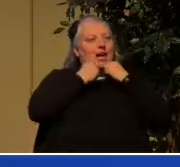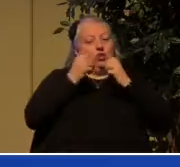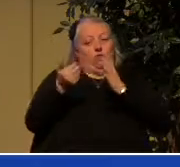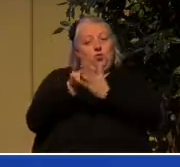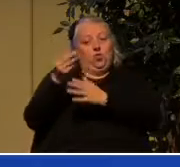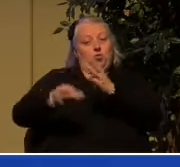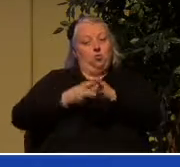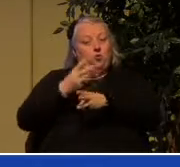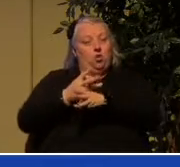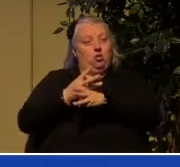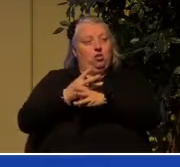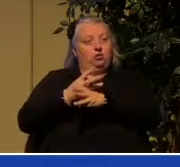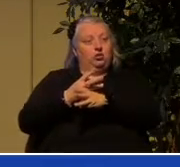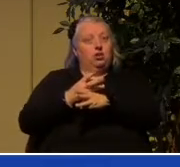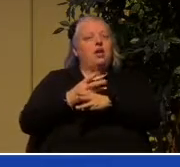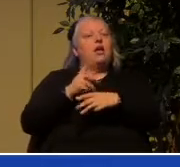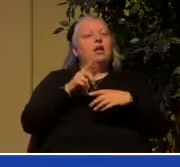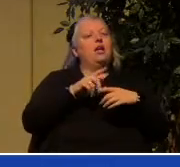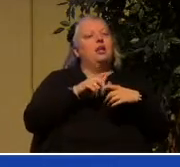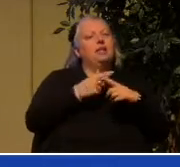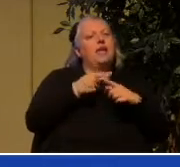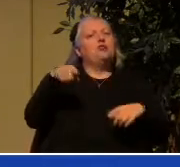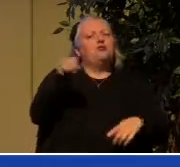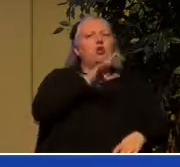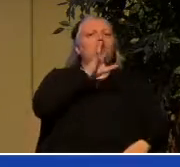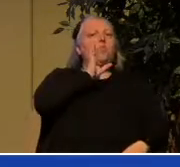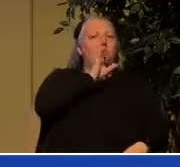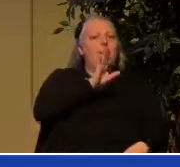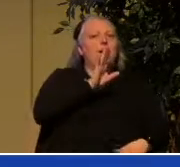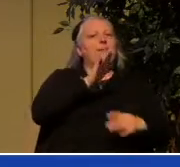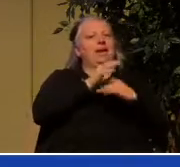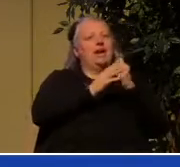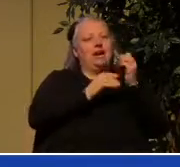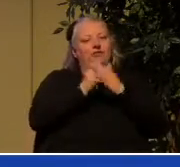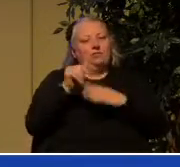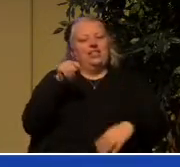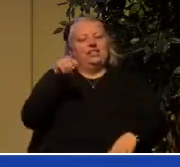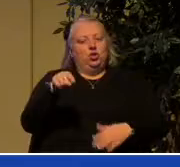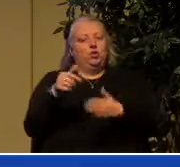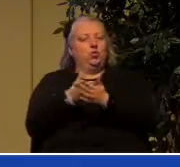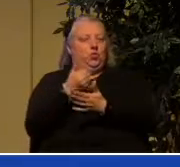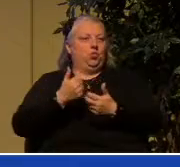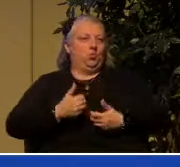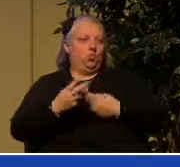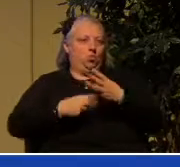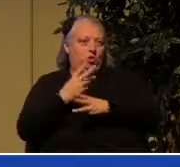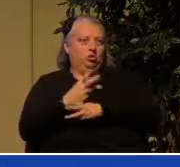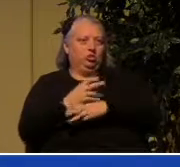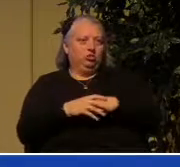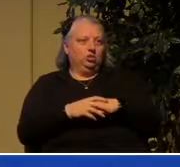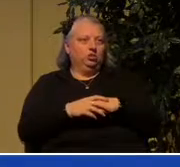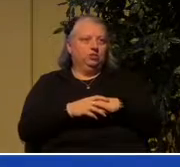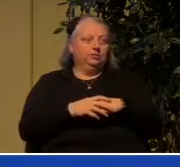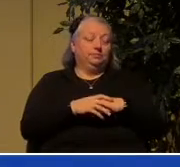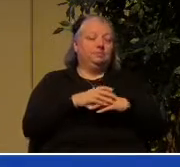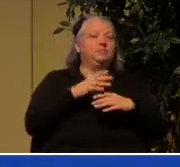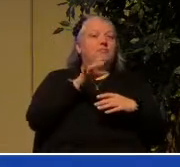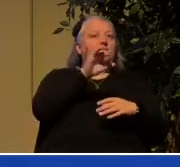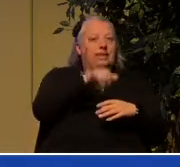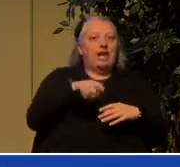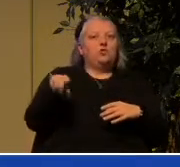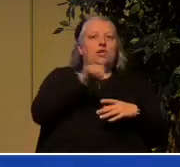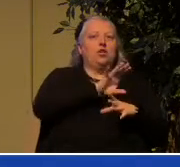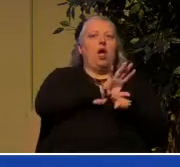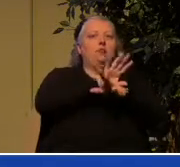be comfortable because God has increasingly become your all in all that's what you're committed to when by faith you're joined to Jesus